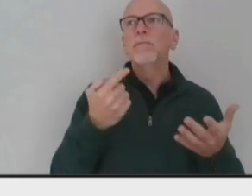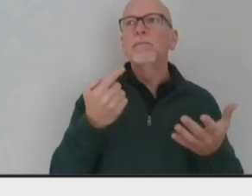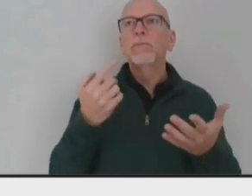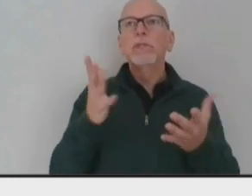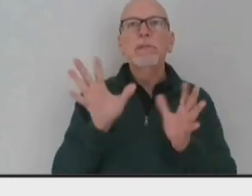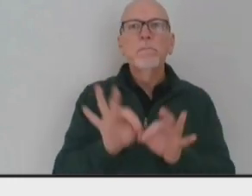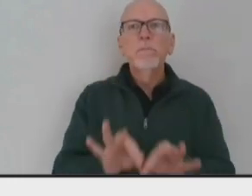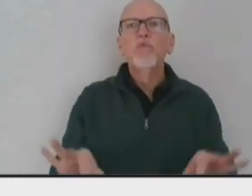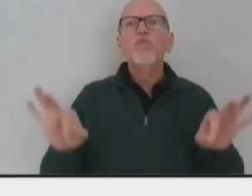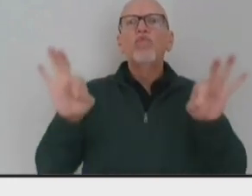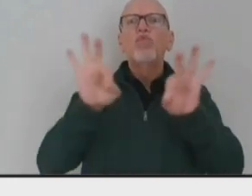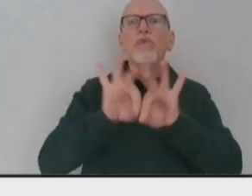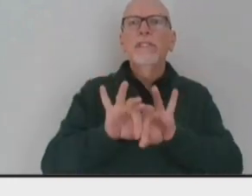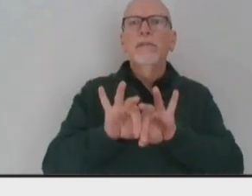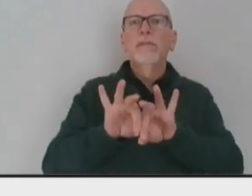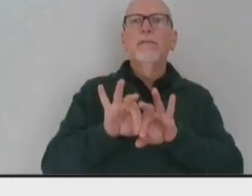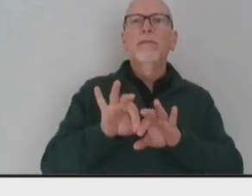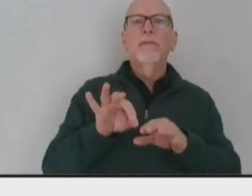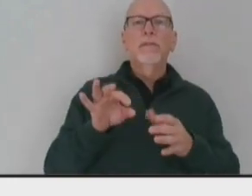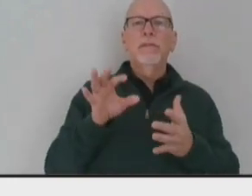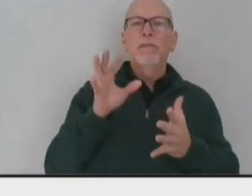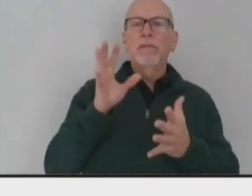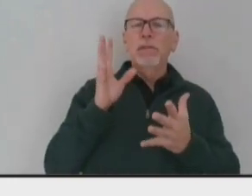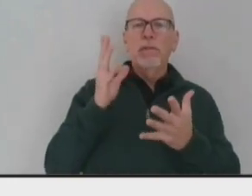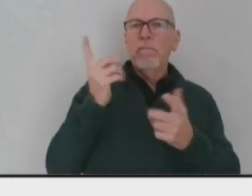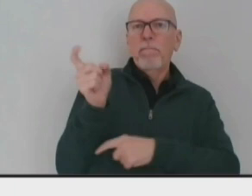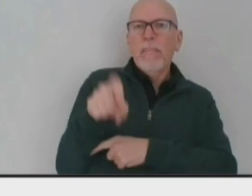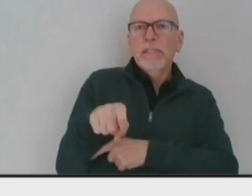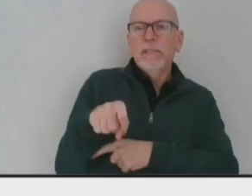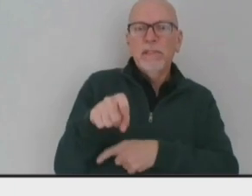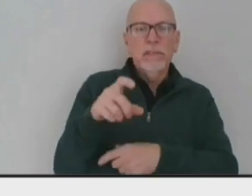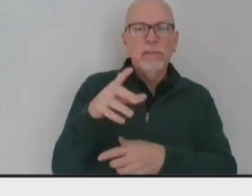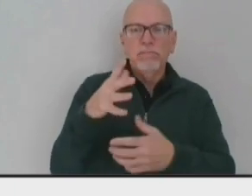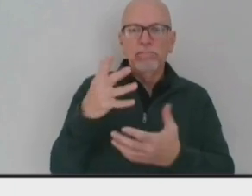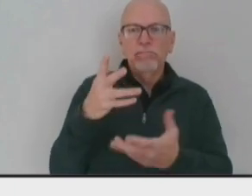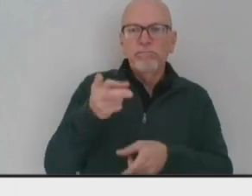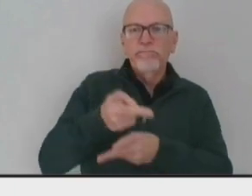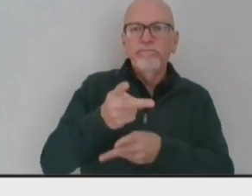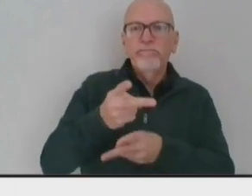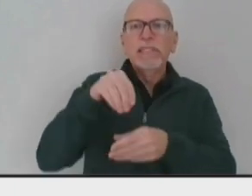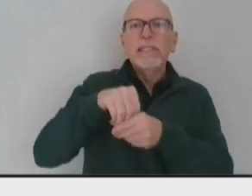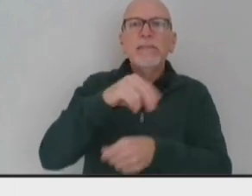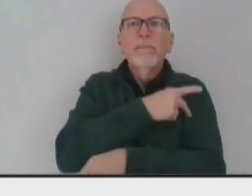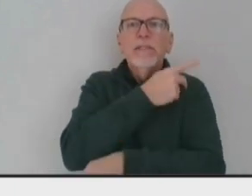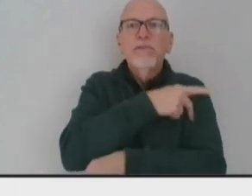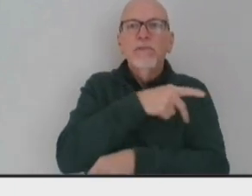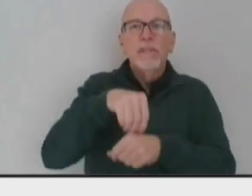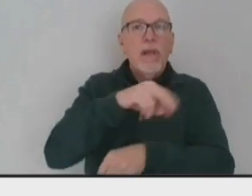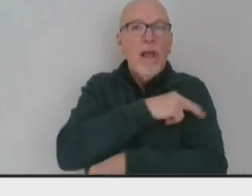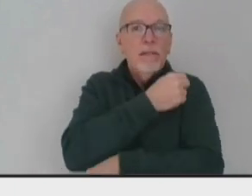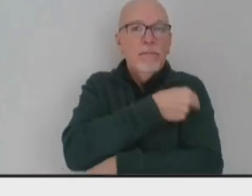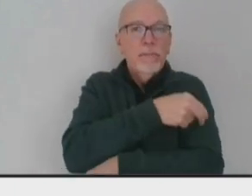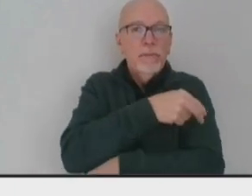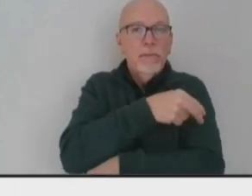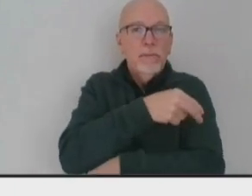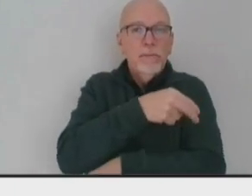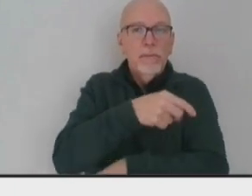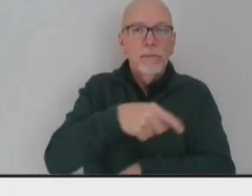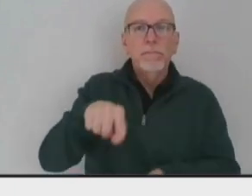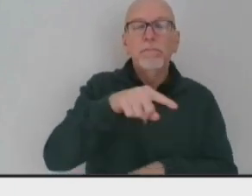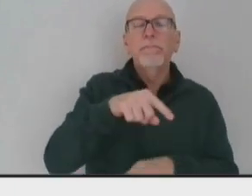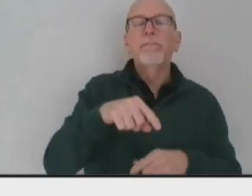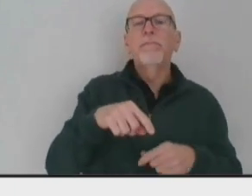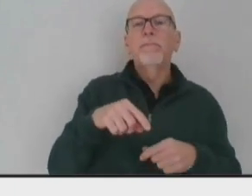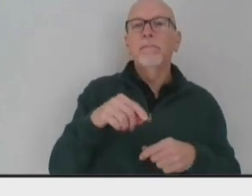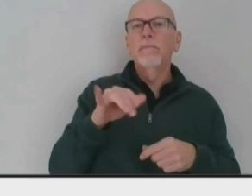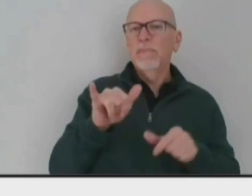inpatient, in the hospital setting, which is